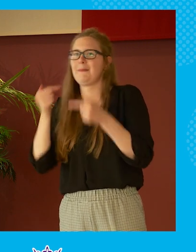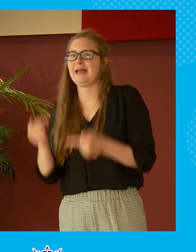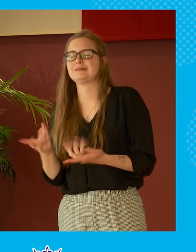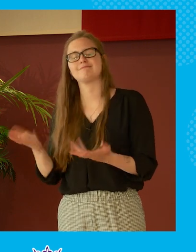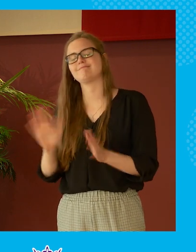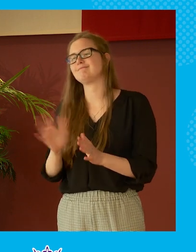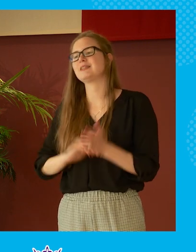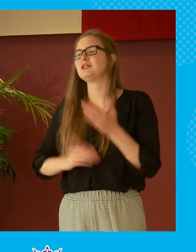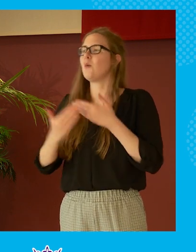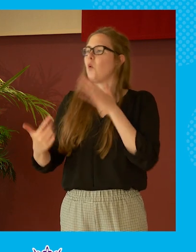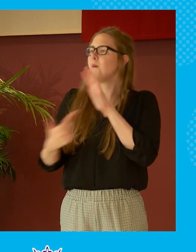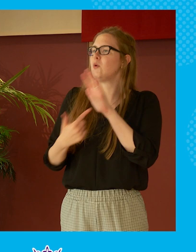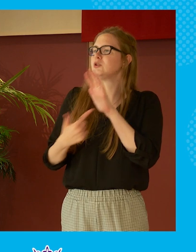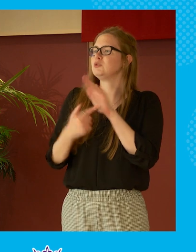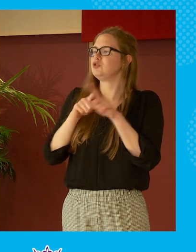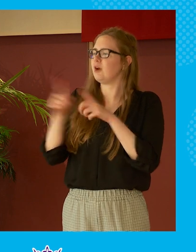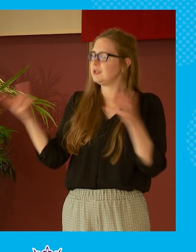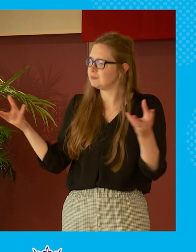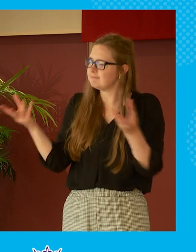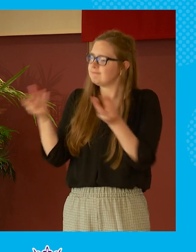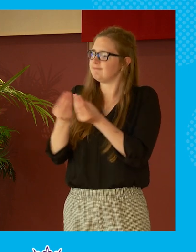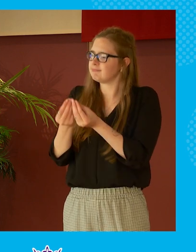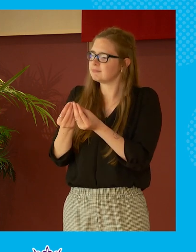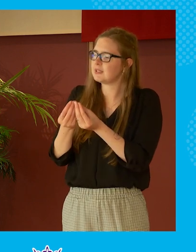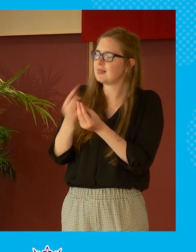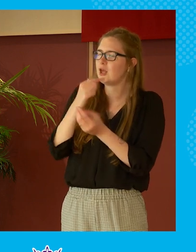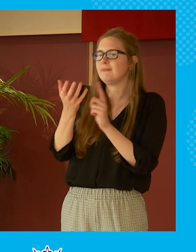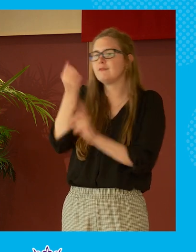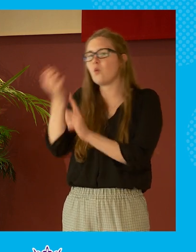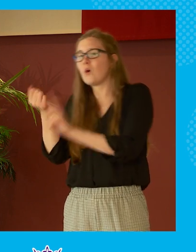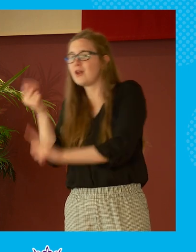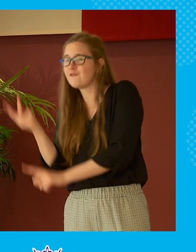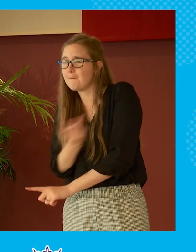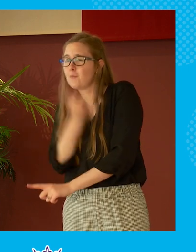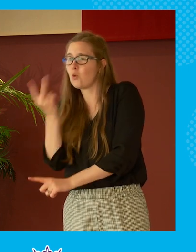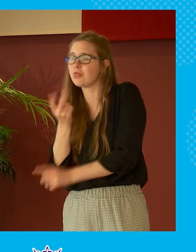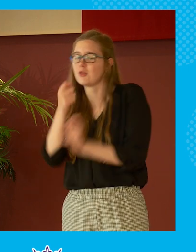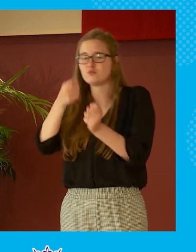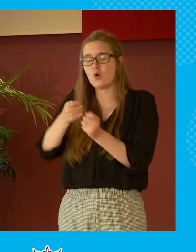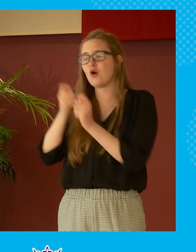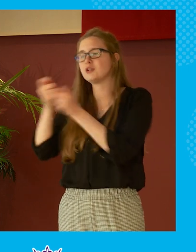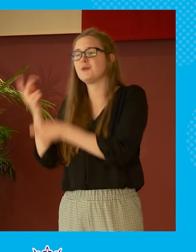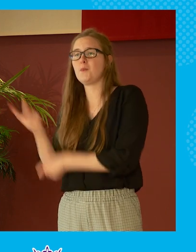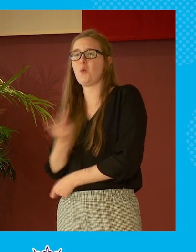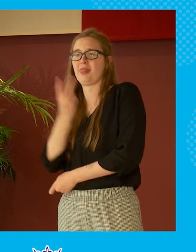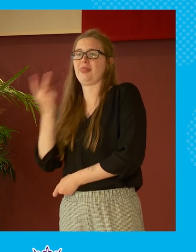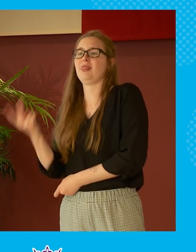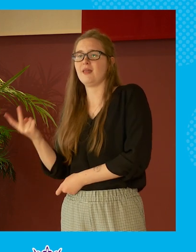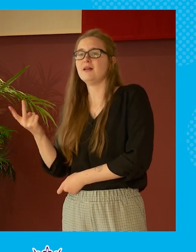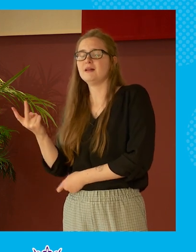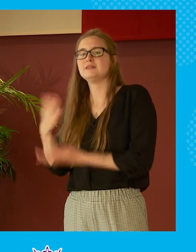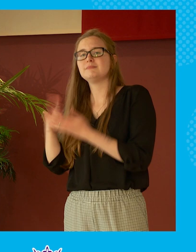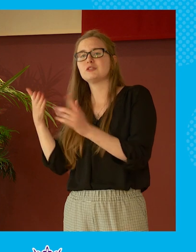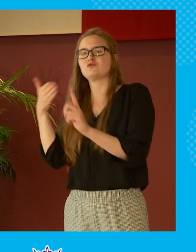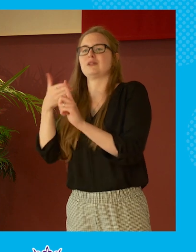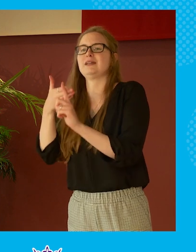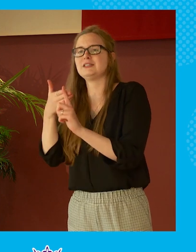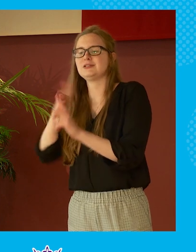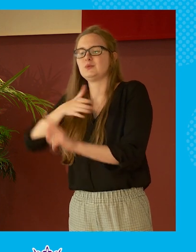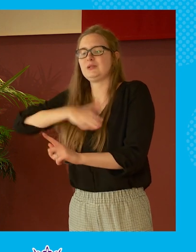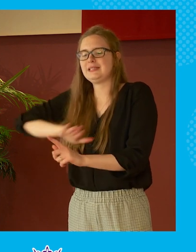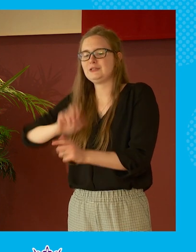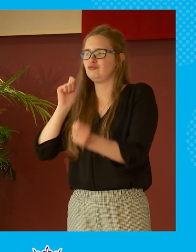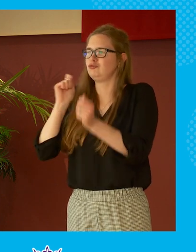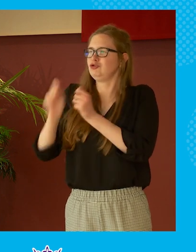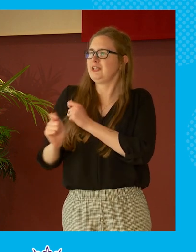much more important that we try to pull them together so that there's a bit of a win on each side there is a reward for each side of some sort a recognition that we have